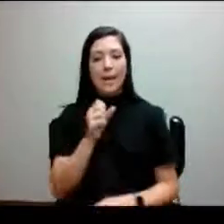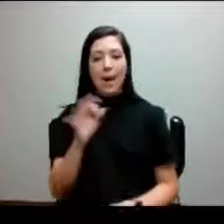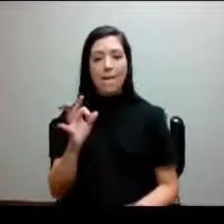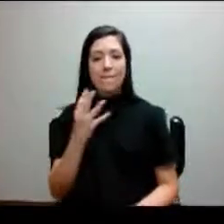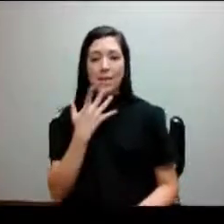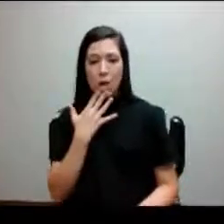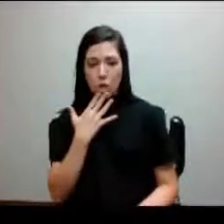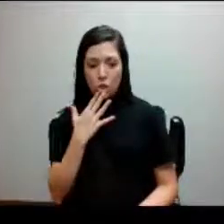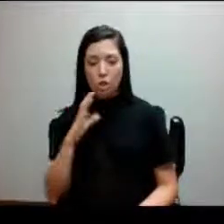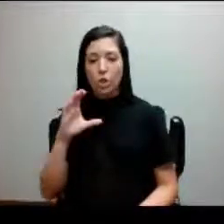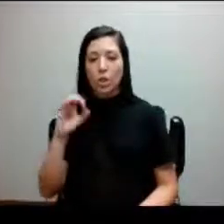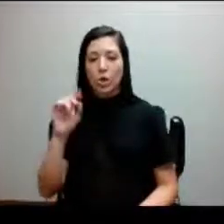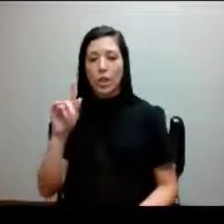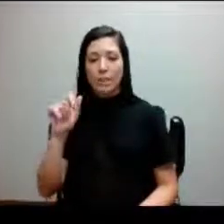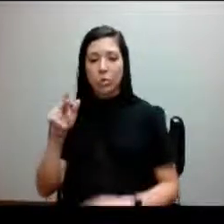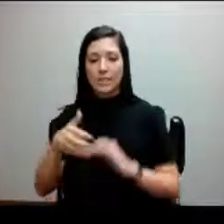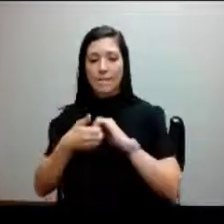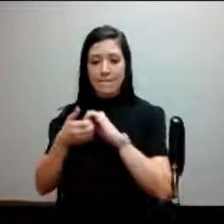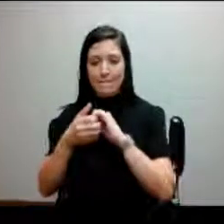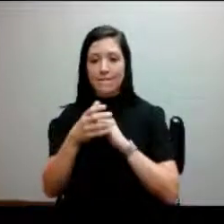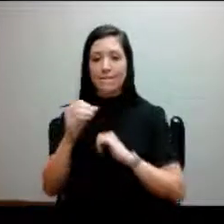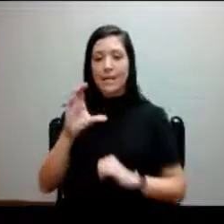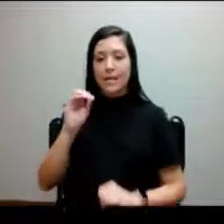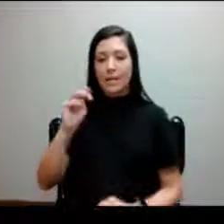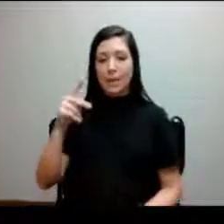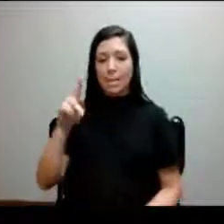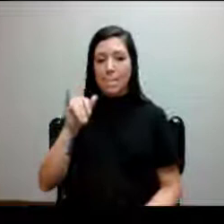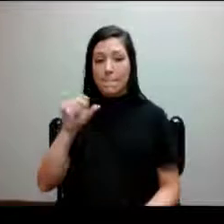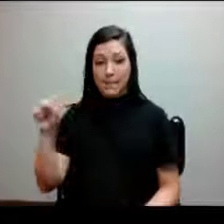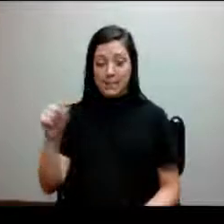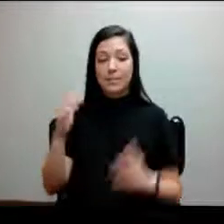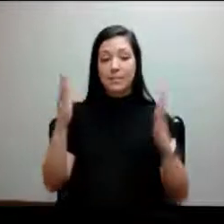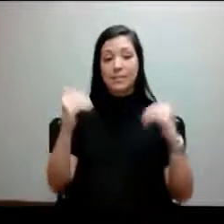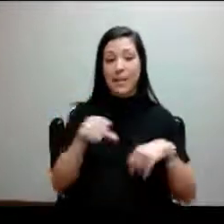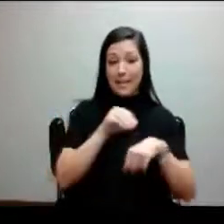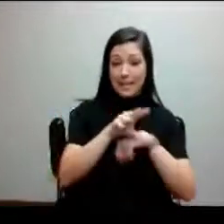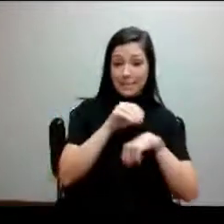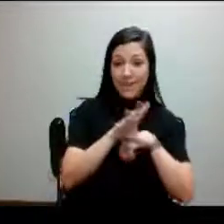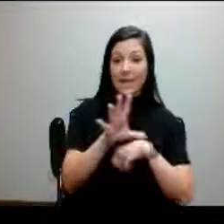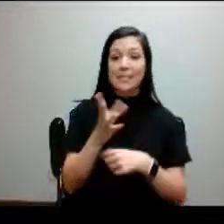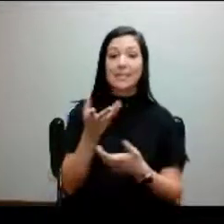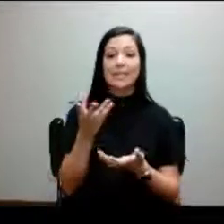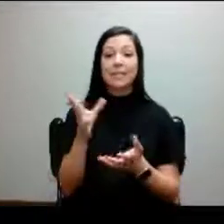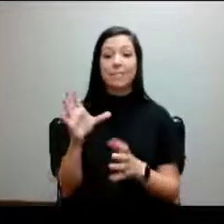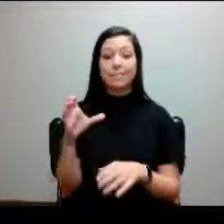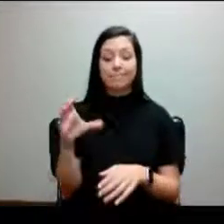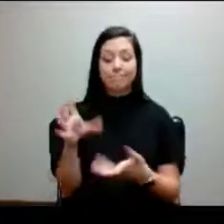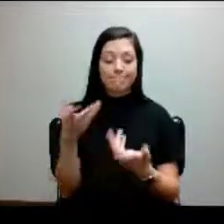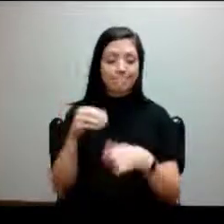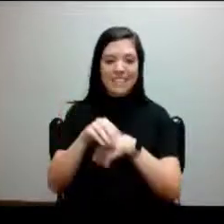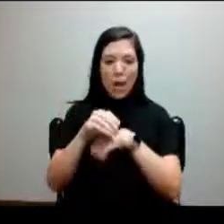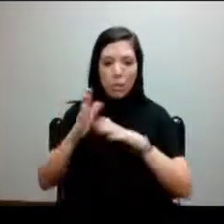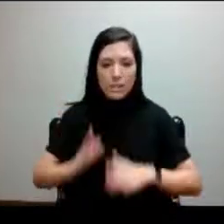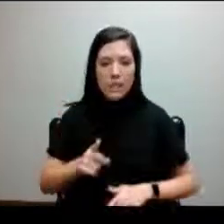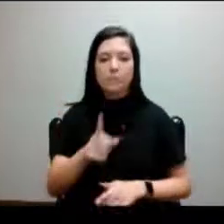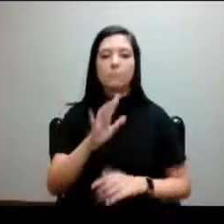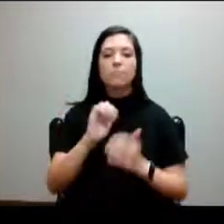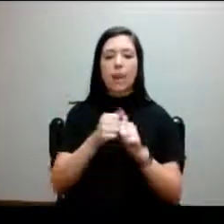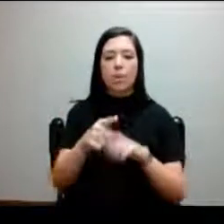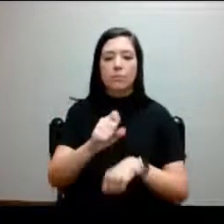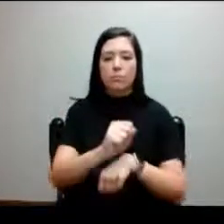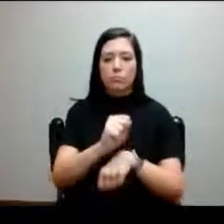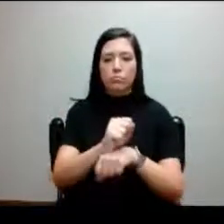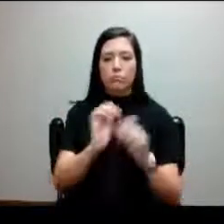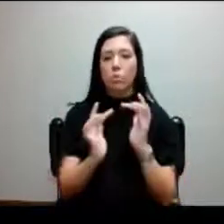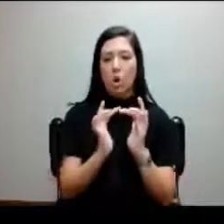And Dr. Deidre Turner will tell you about all the things going on in advising and counseling about how they continue to serve diligently while in a remote